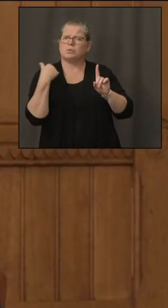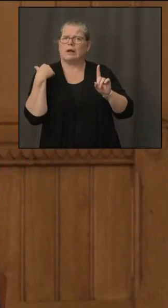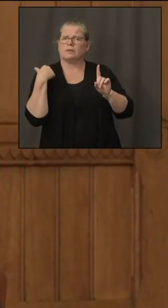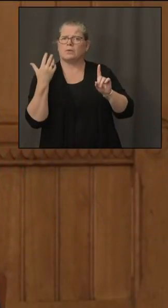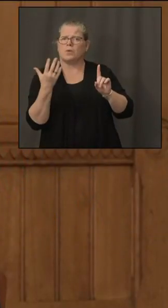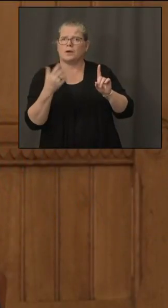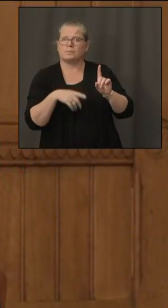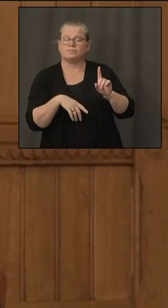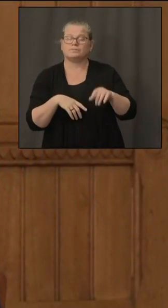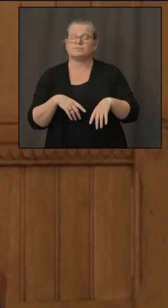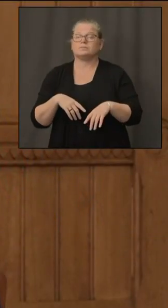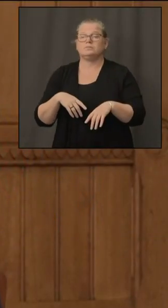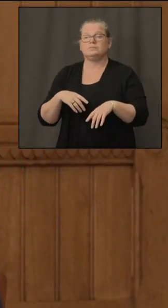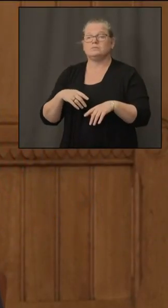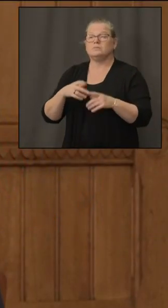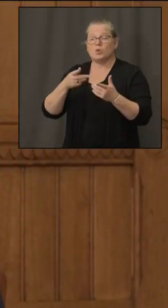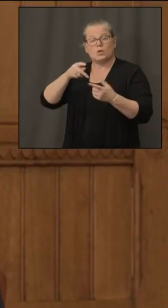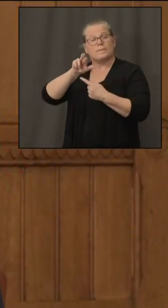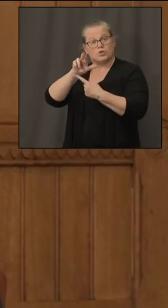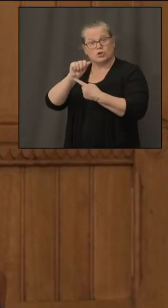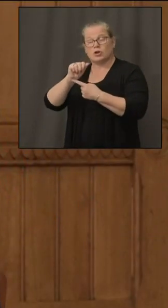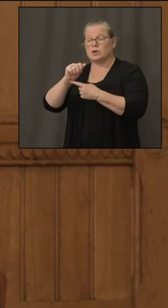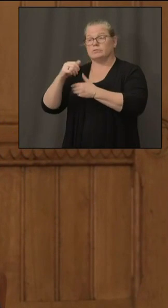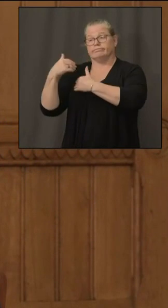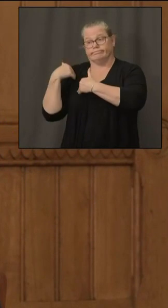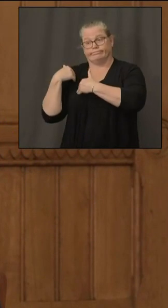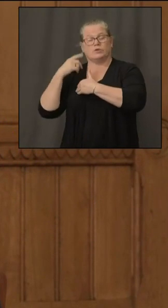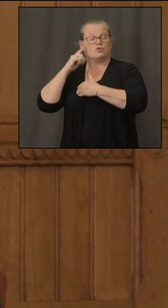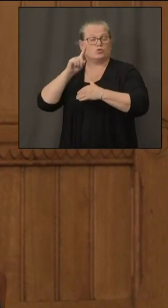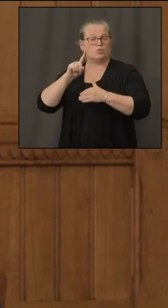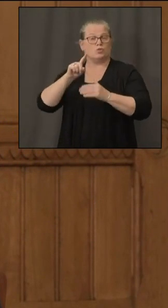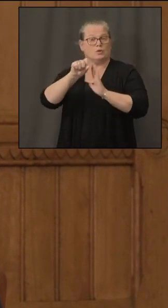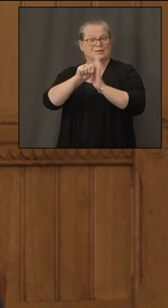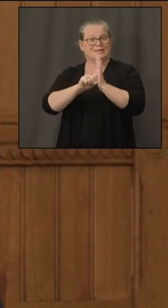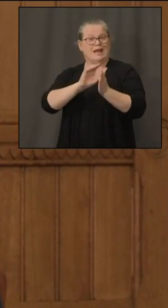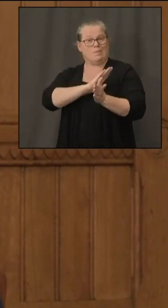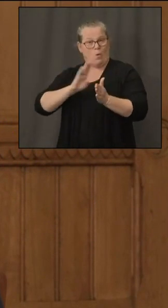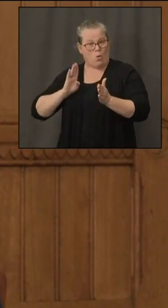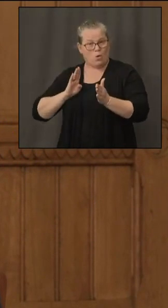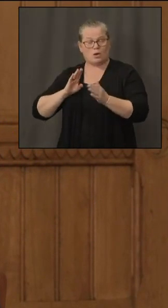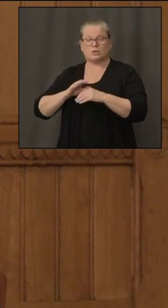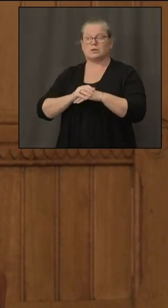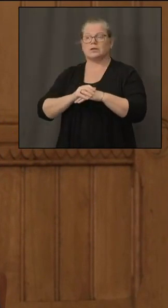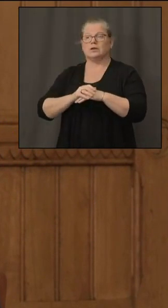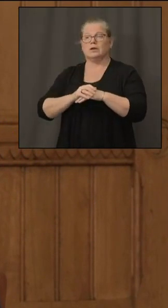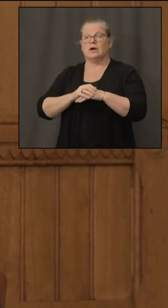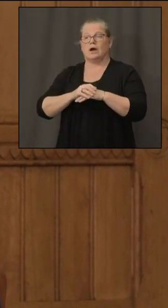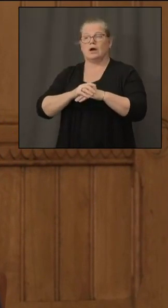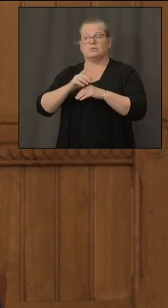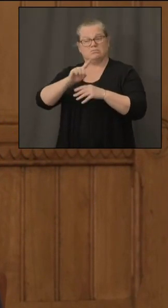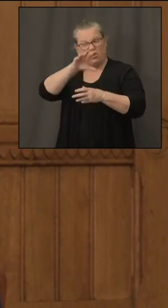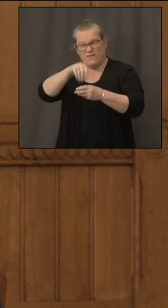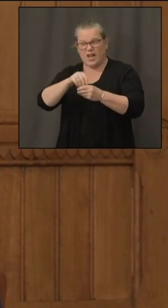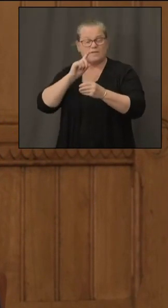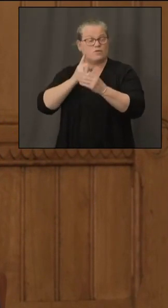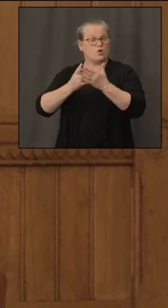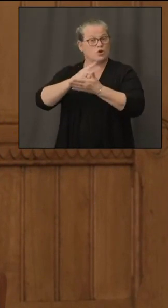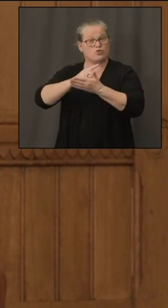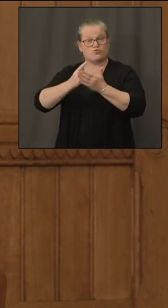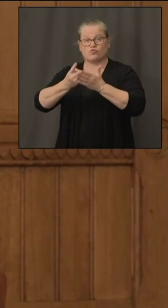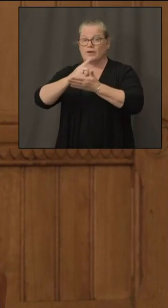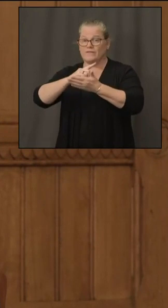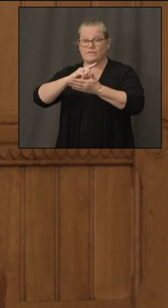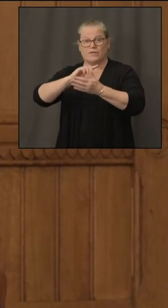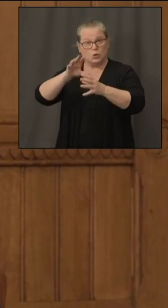state courts uh to the extent that parties want to um seek review um also i know that the legislature the general